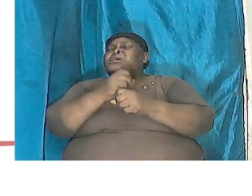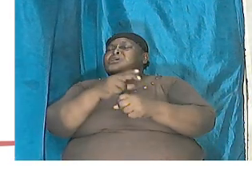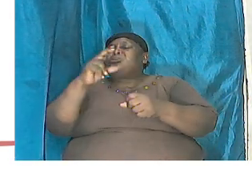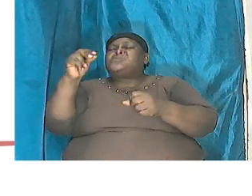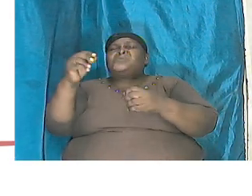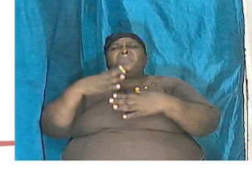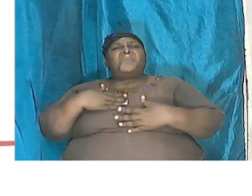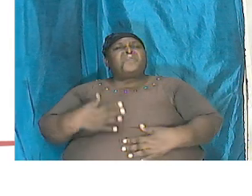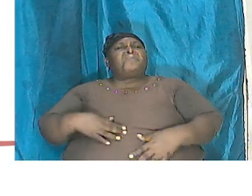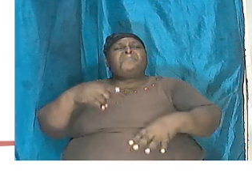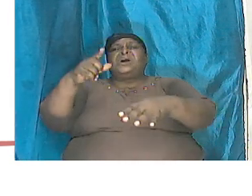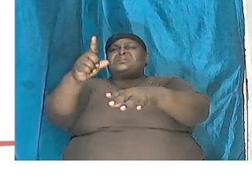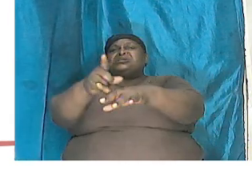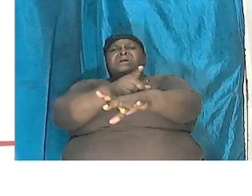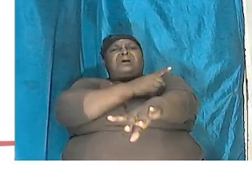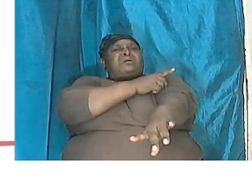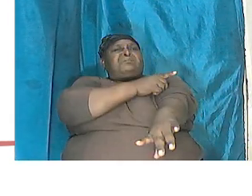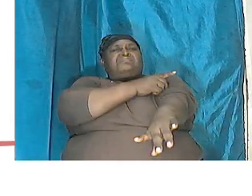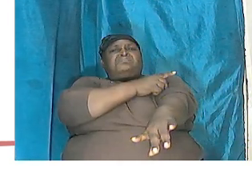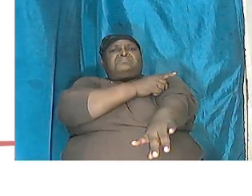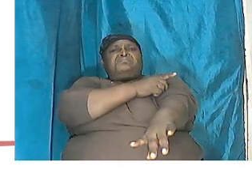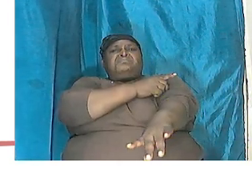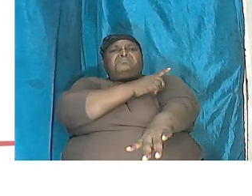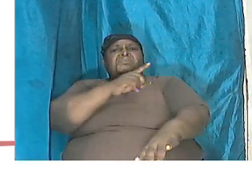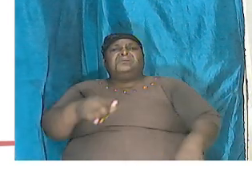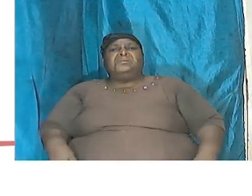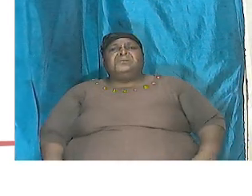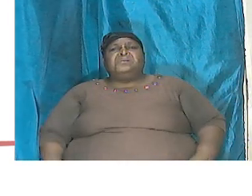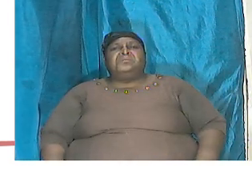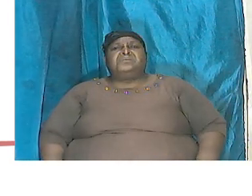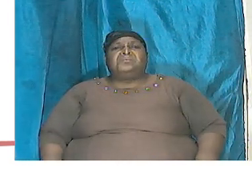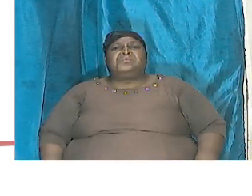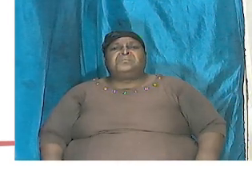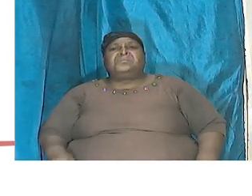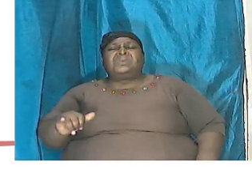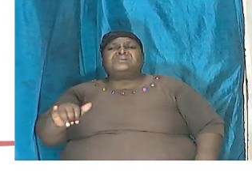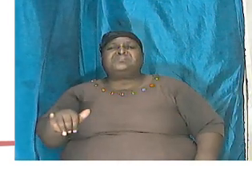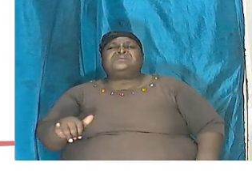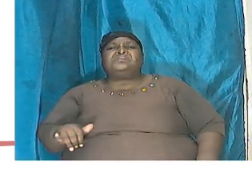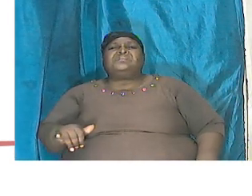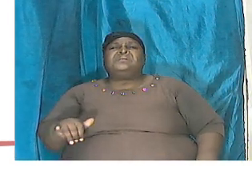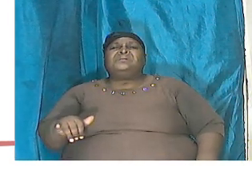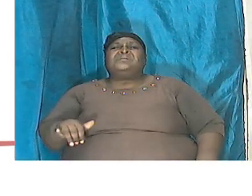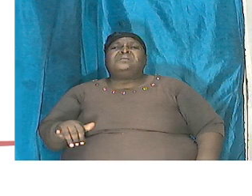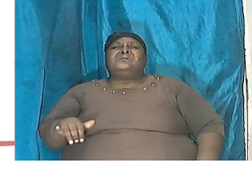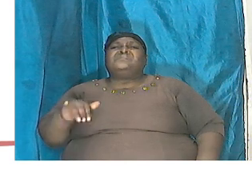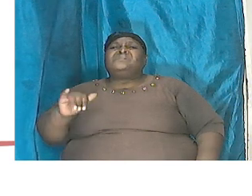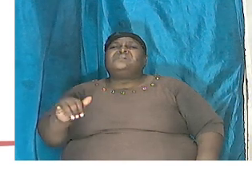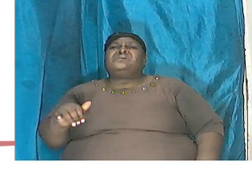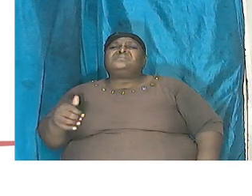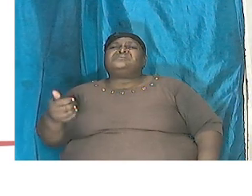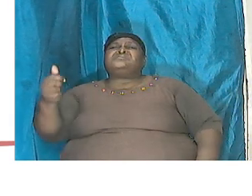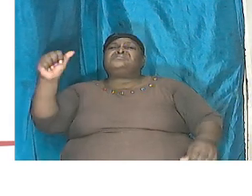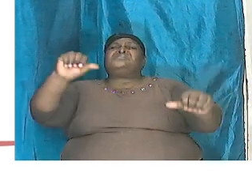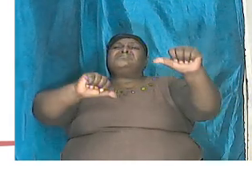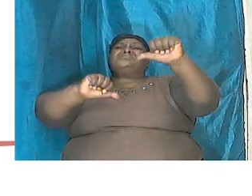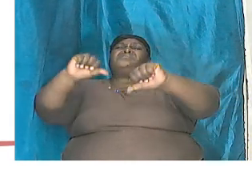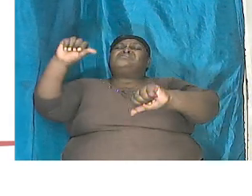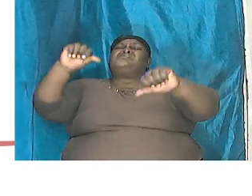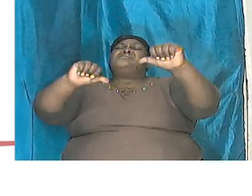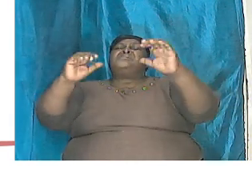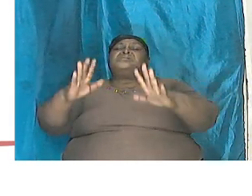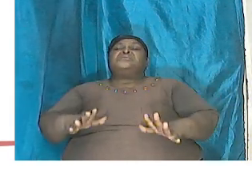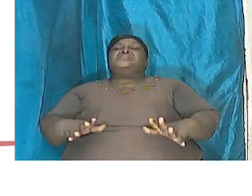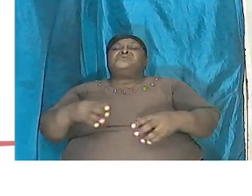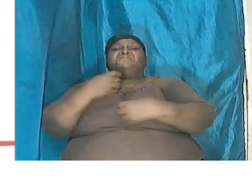no no that is nowhere in the Bible and yet that is what skeptics have used to throw at Christians